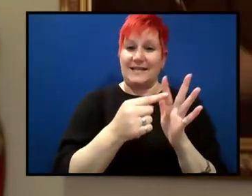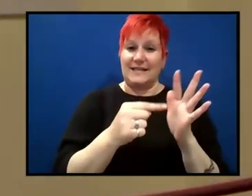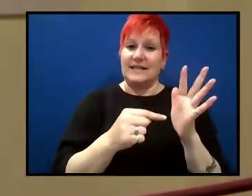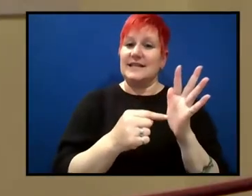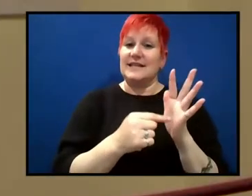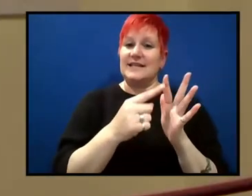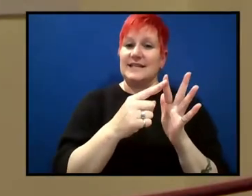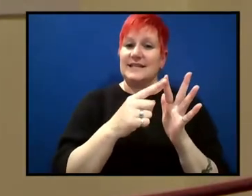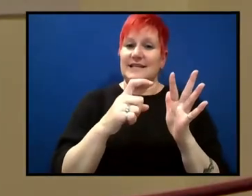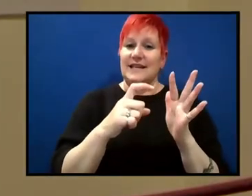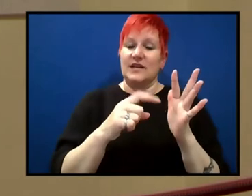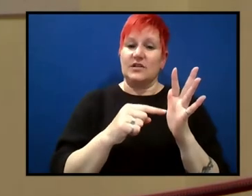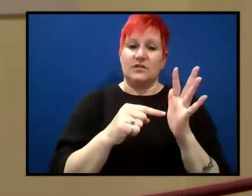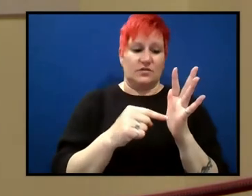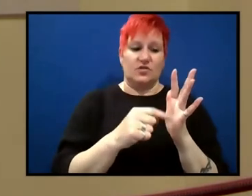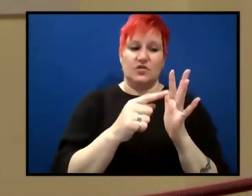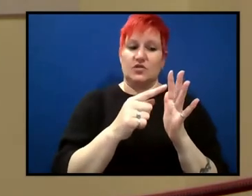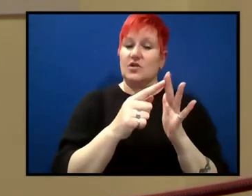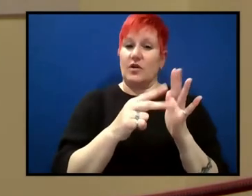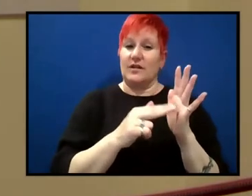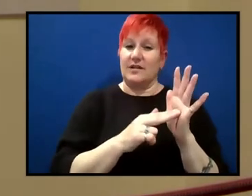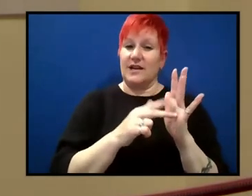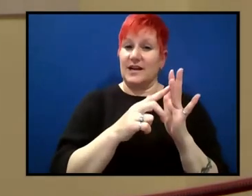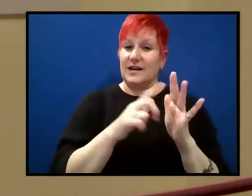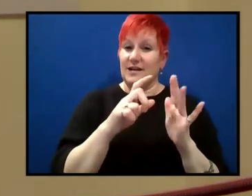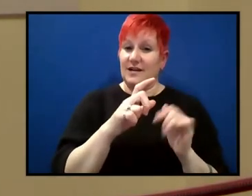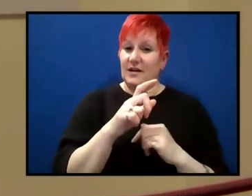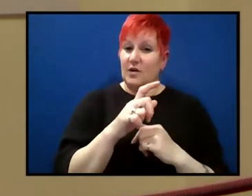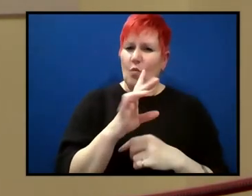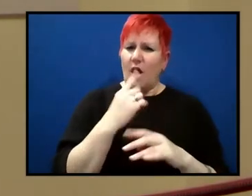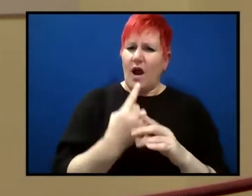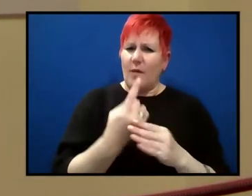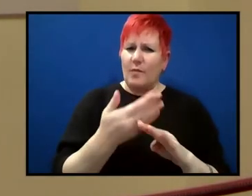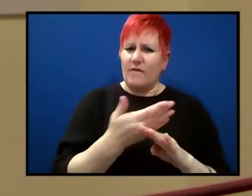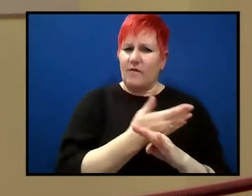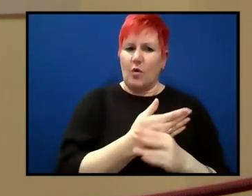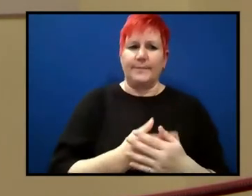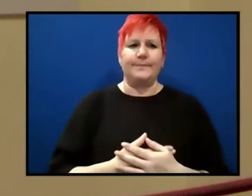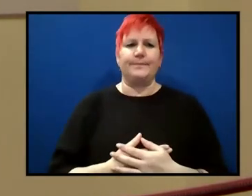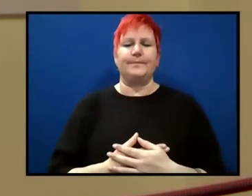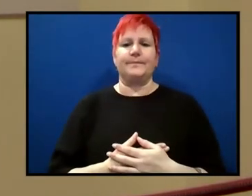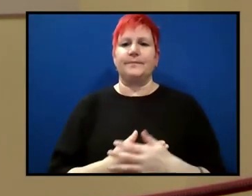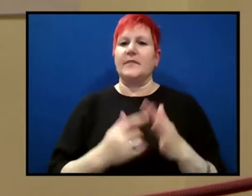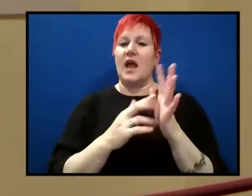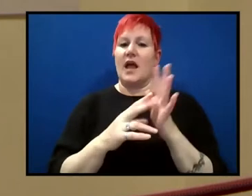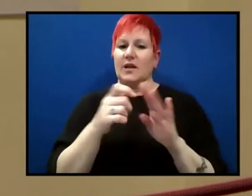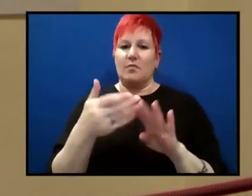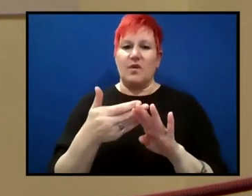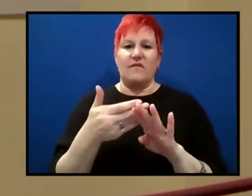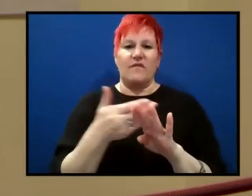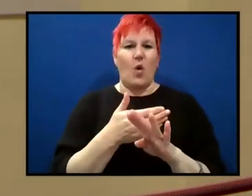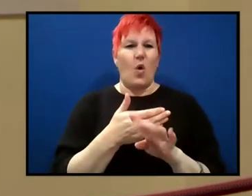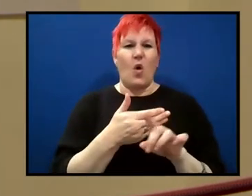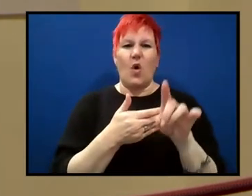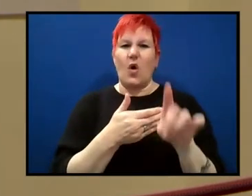There wasn't really a consensus, and there wasn't an older theory that was universally accepted. There were